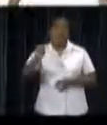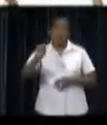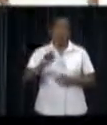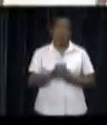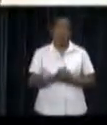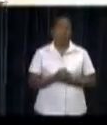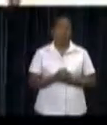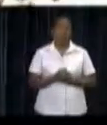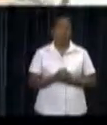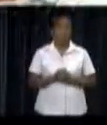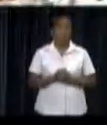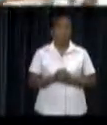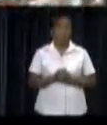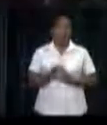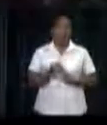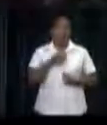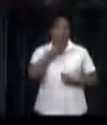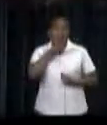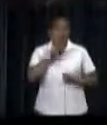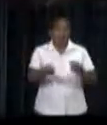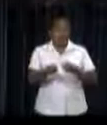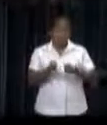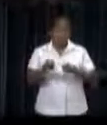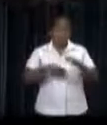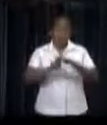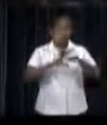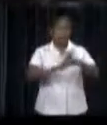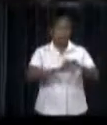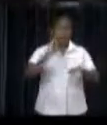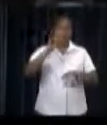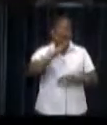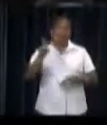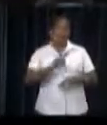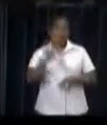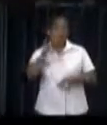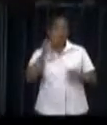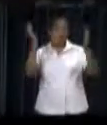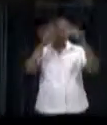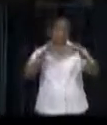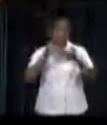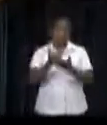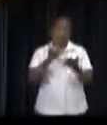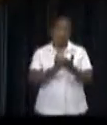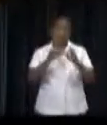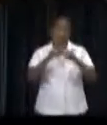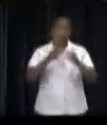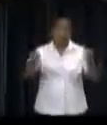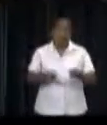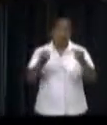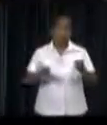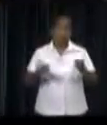says Simmons. The old board, led by Irma Zaip, has transferred the mandate to a new board,